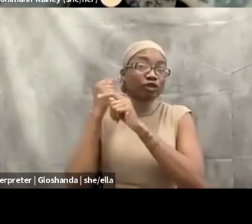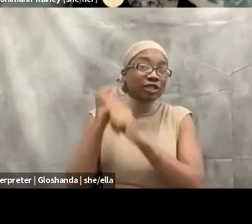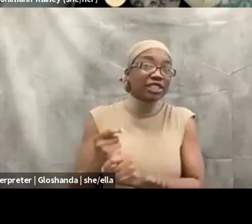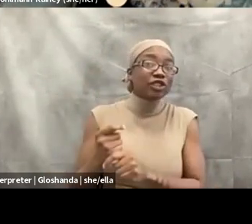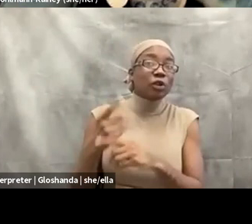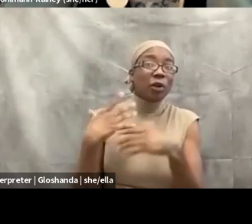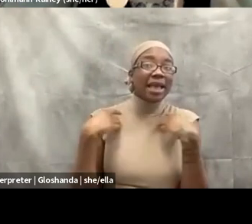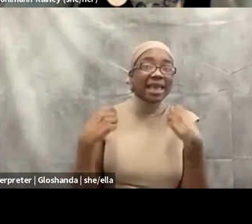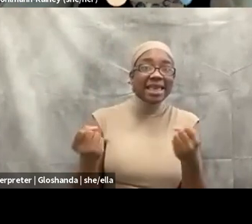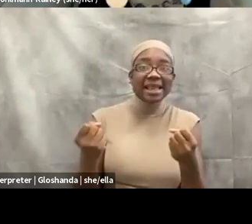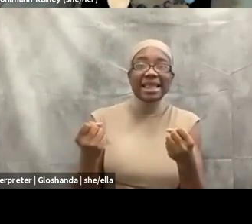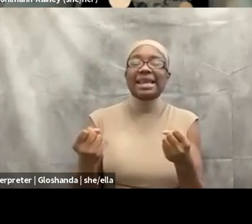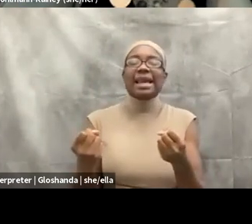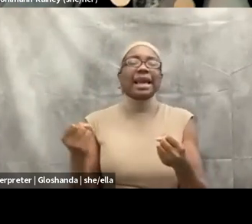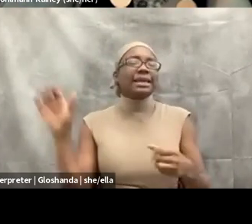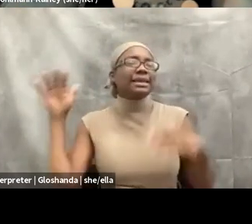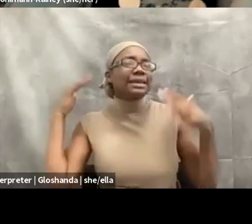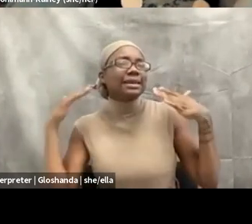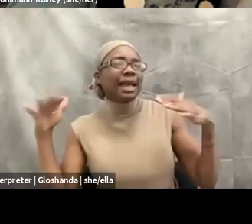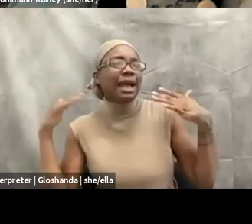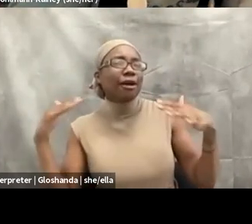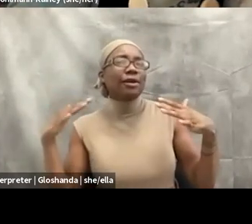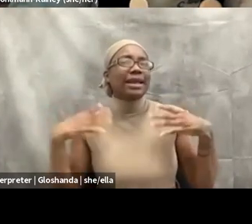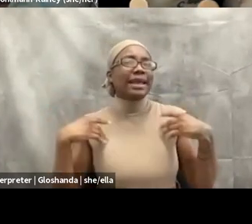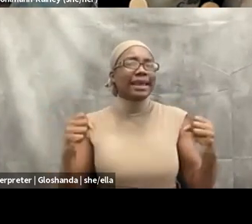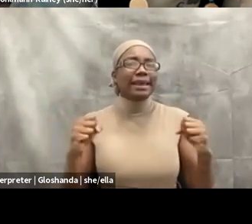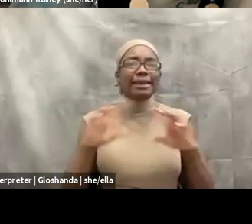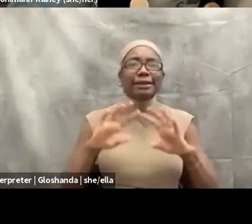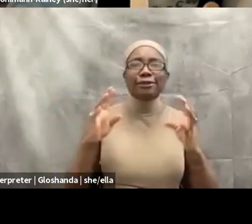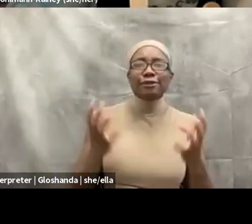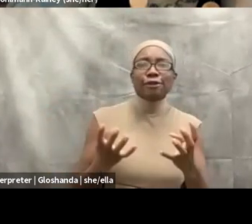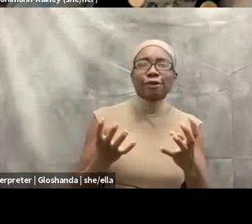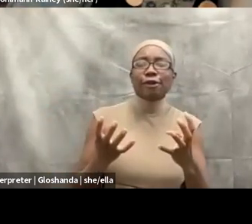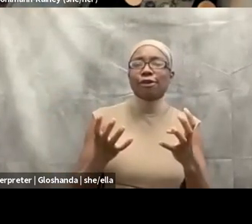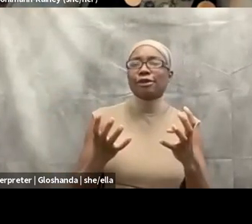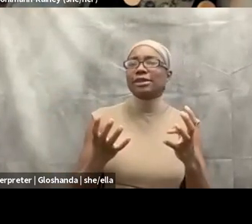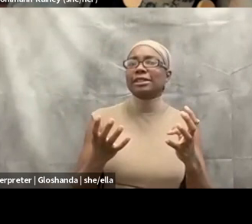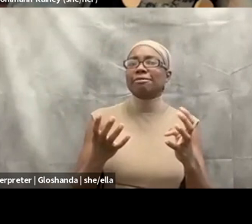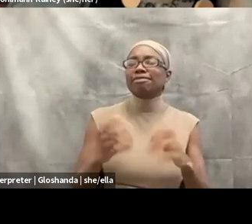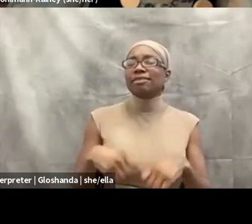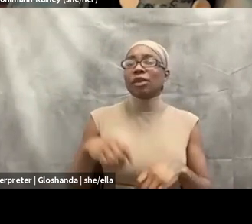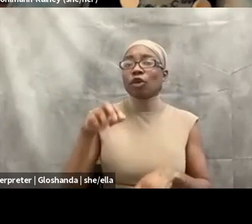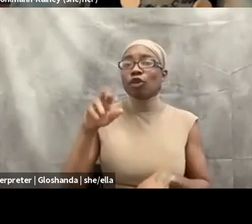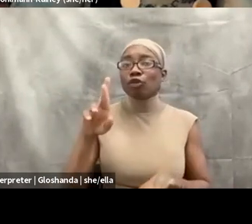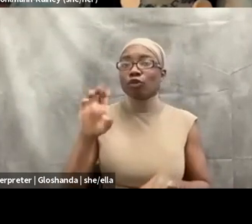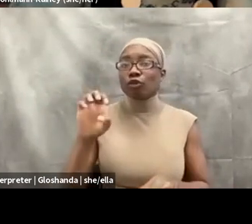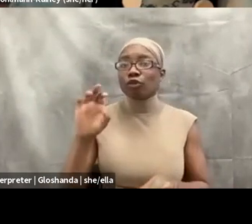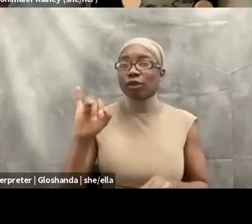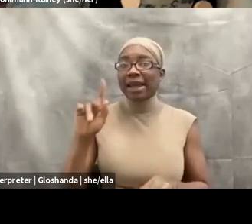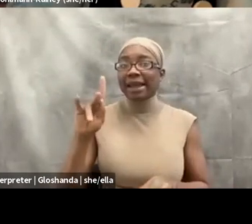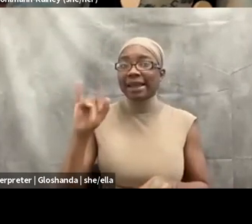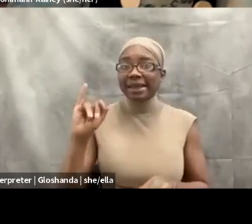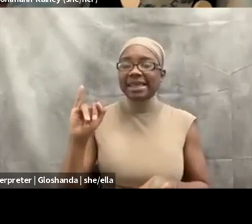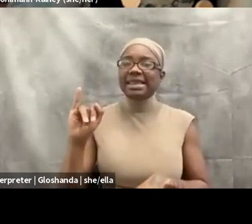looking at all of these other indigenous practices that may not necessarily fall under the guise of some of those